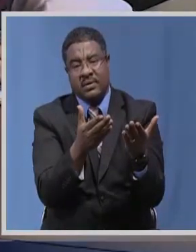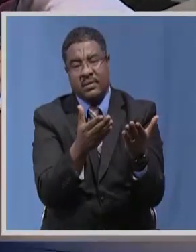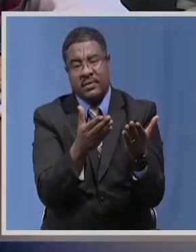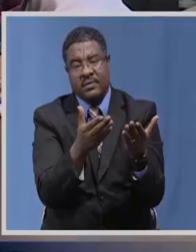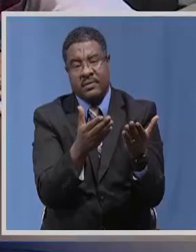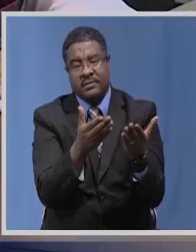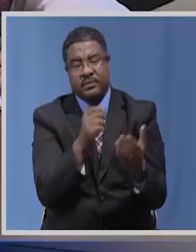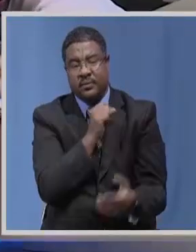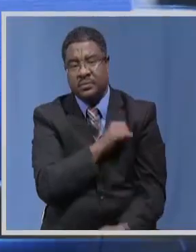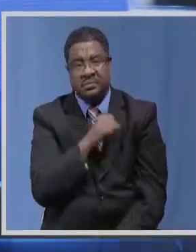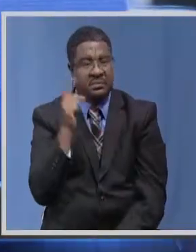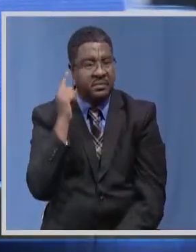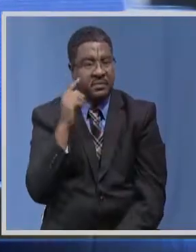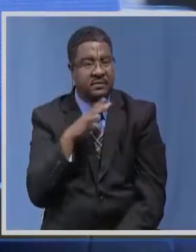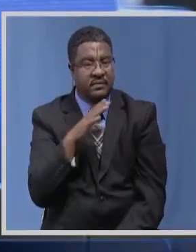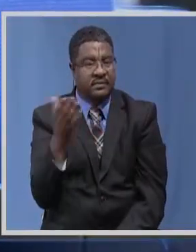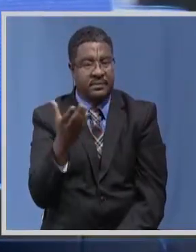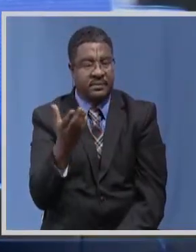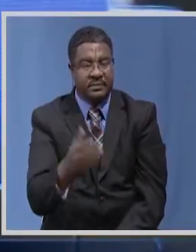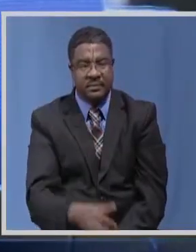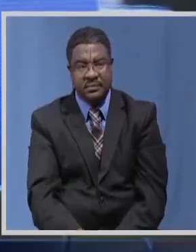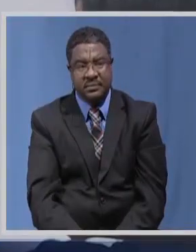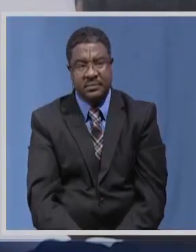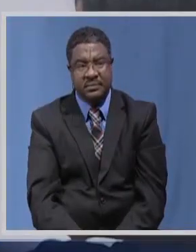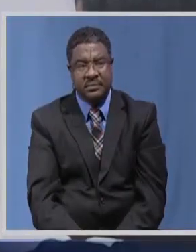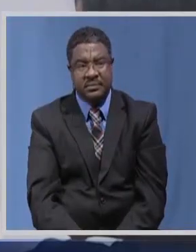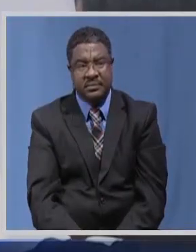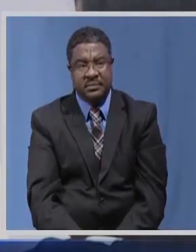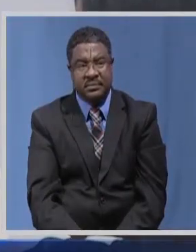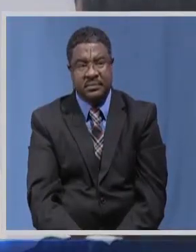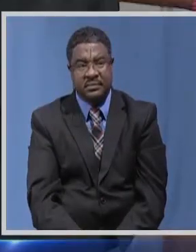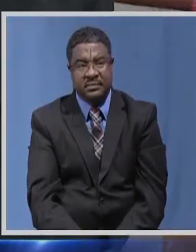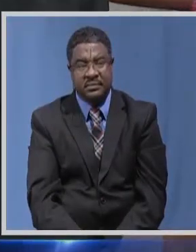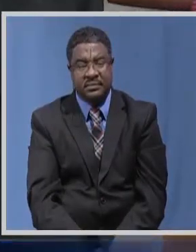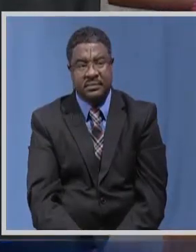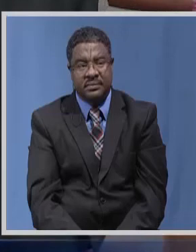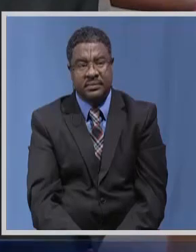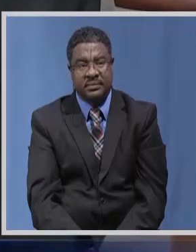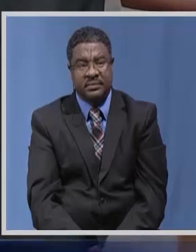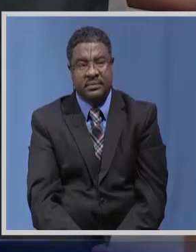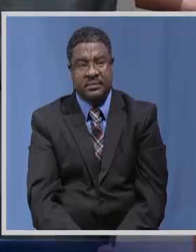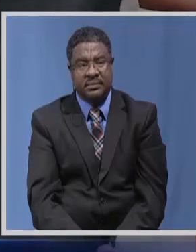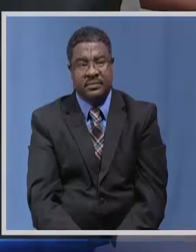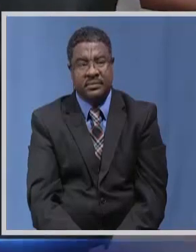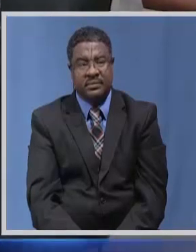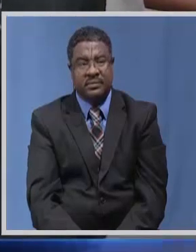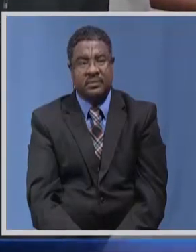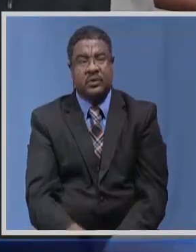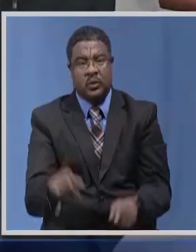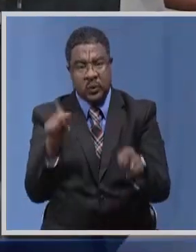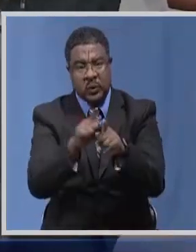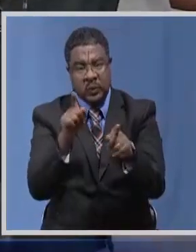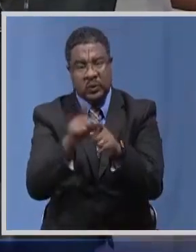antibody tests to assist the ministry in preventer this country Red Sea and godfathers also donated